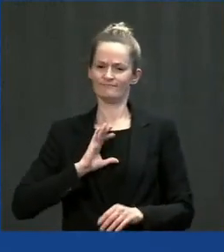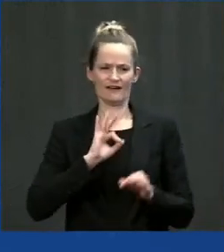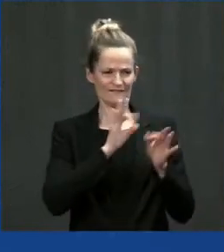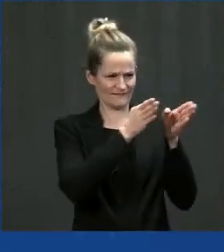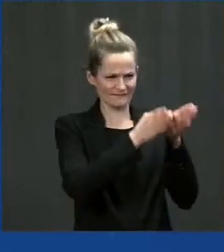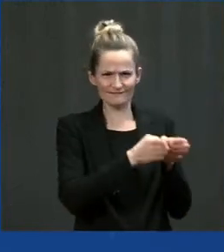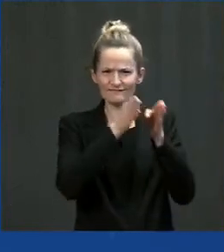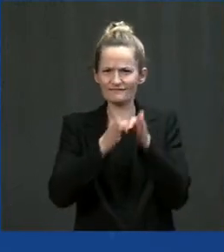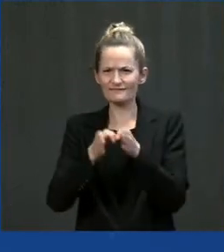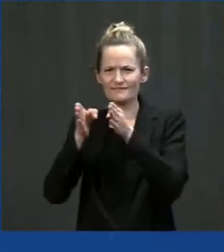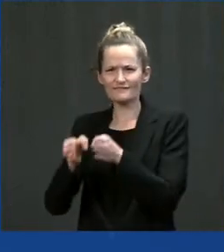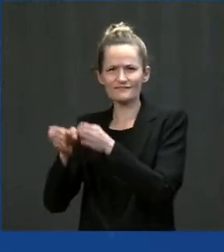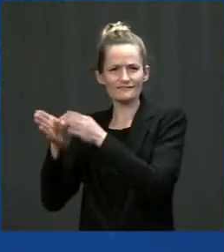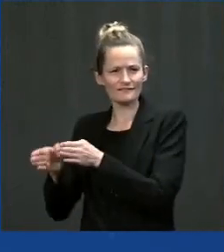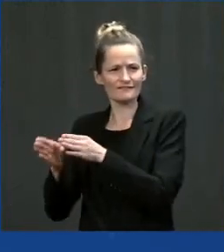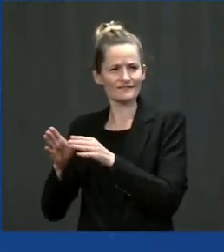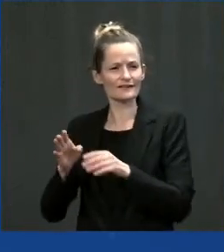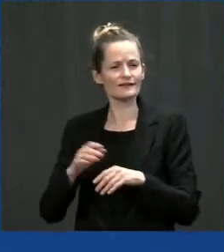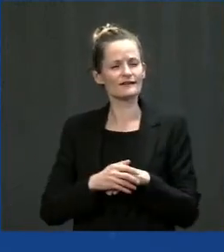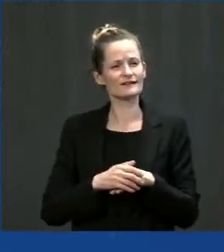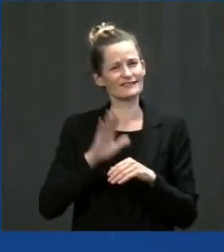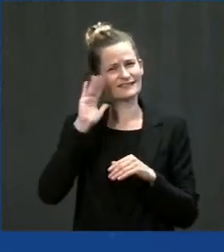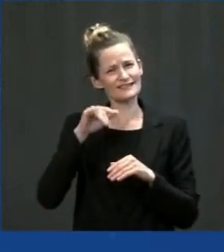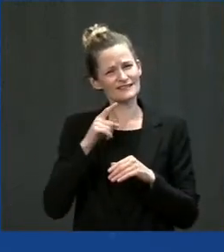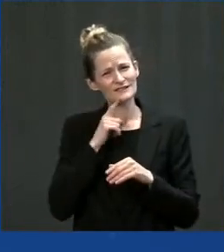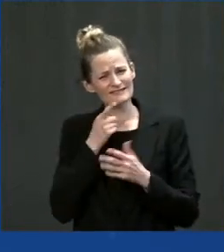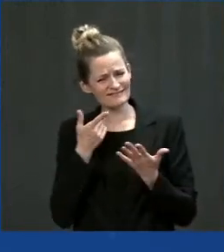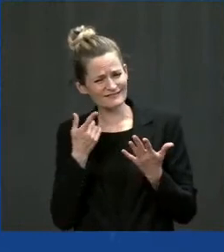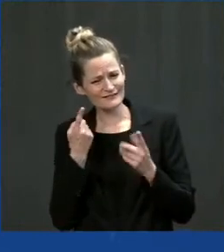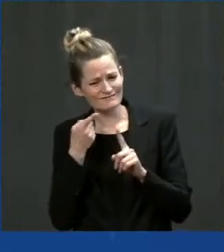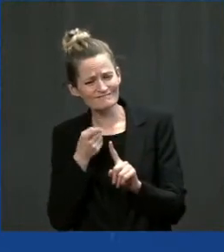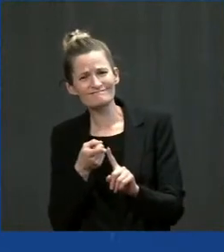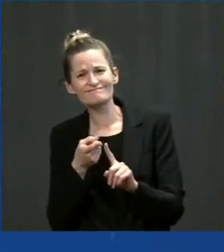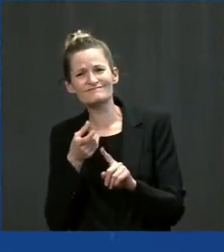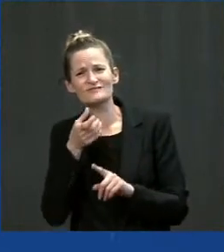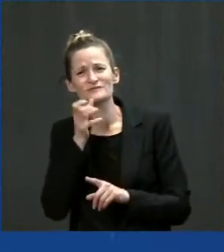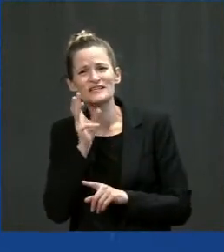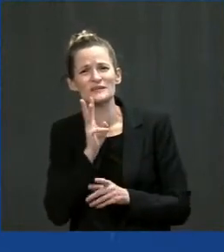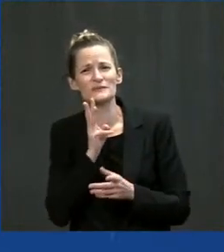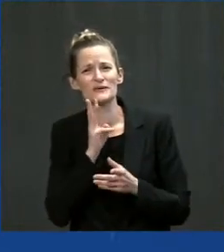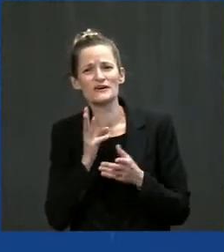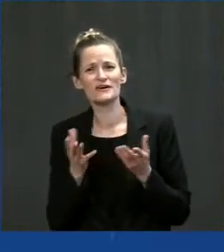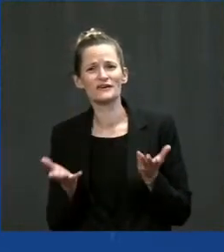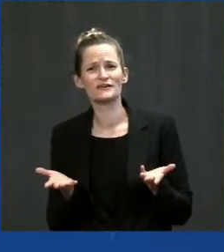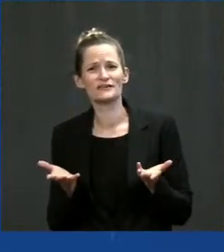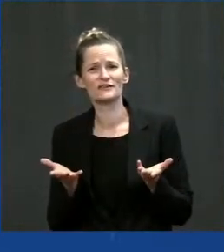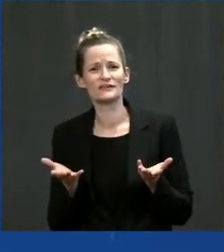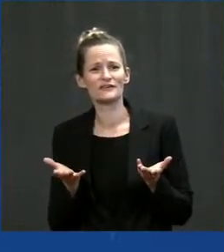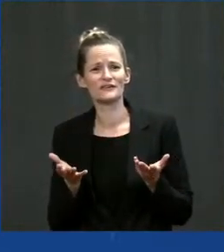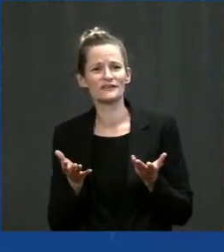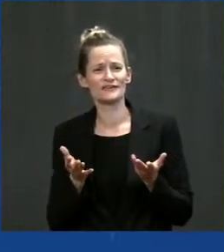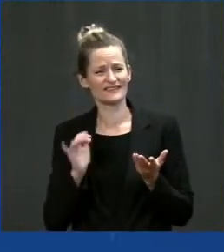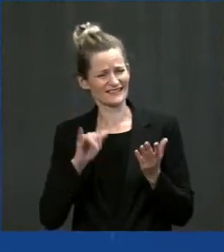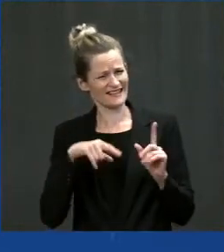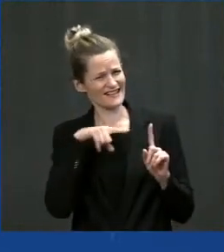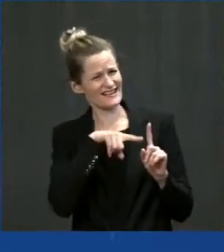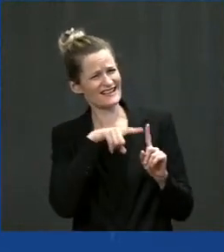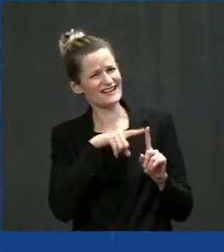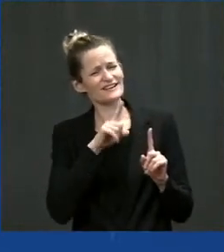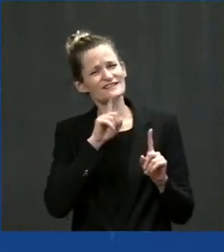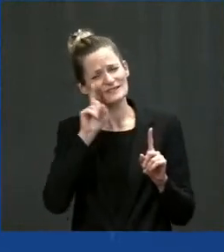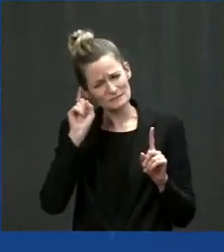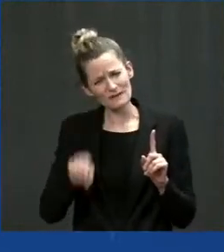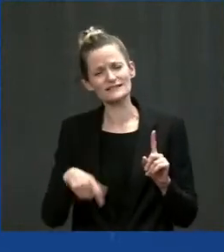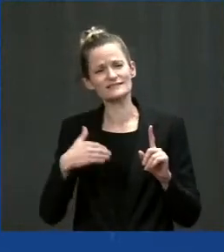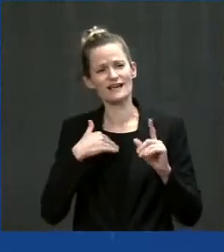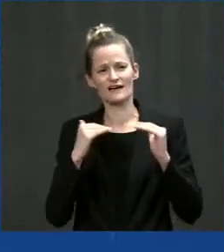a sustainable infrastructure, a resilient infrastructure, and might I add an equitable infrastructure. It has to be a part